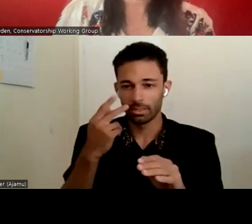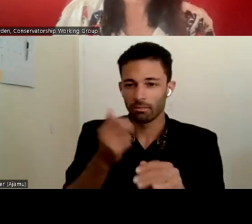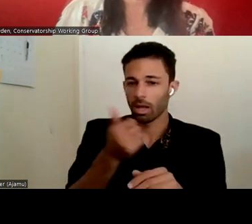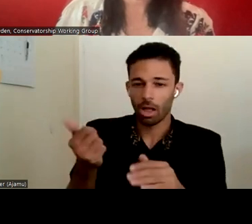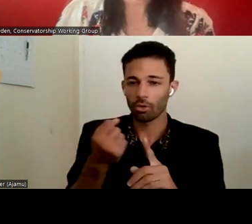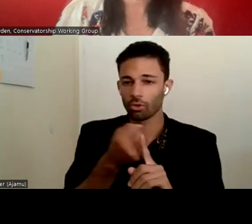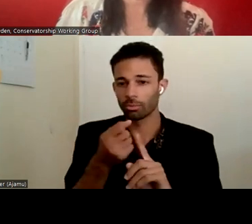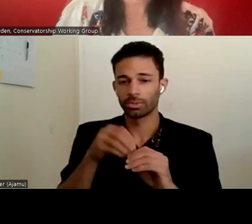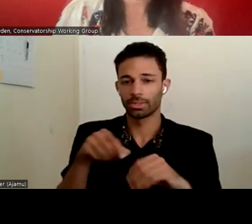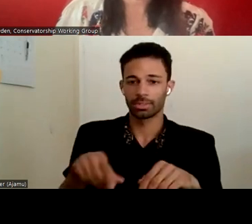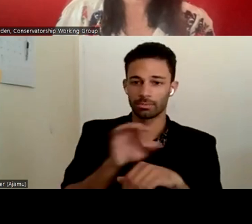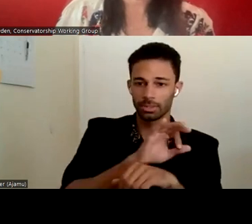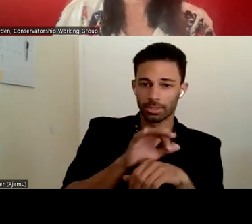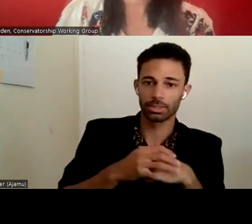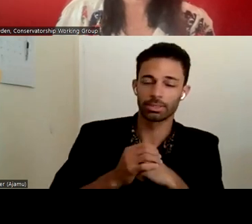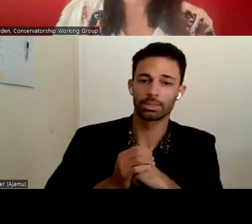this facility?